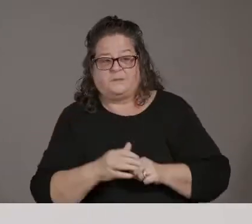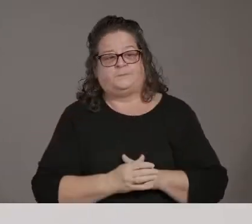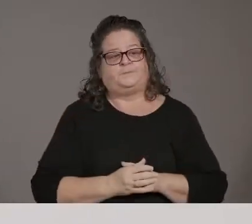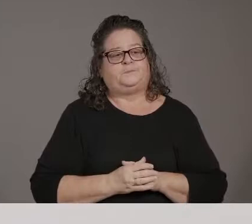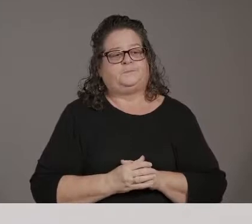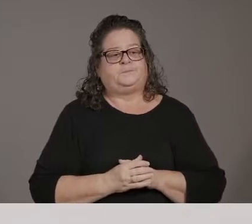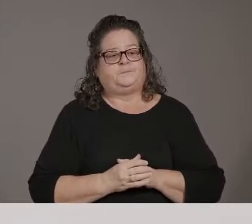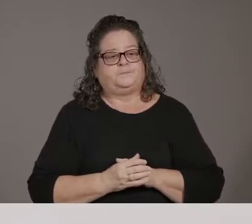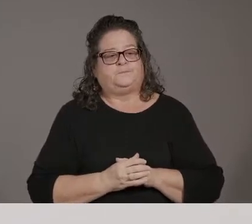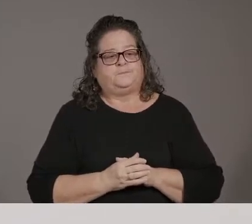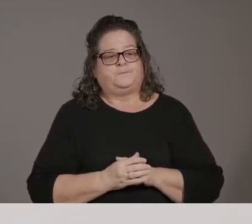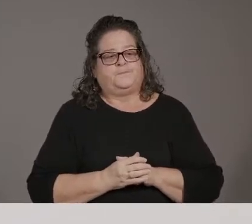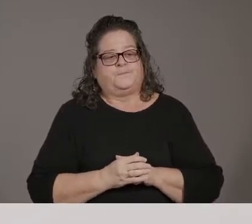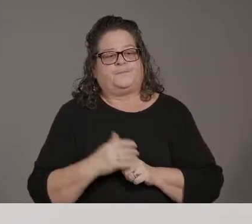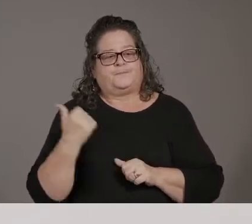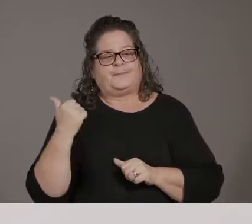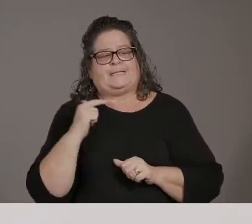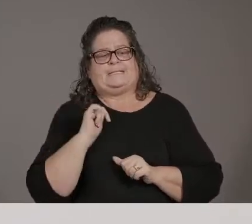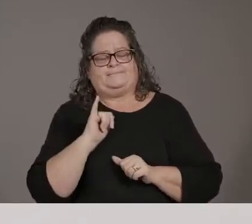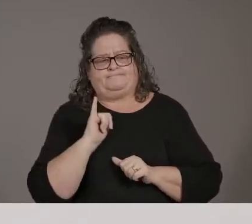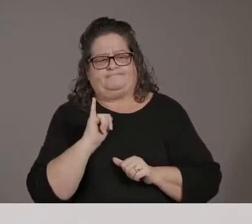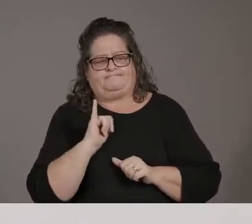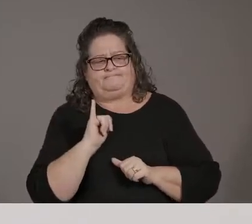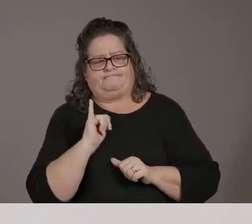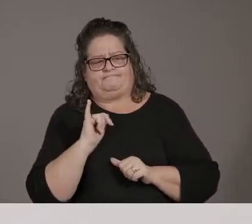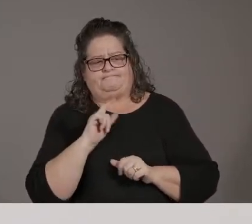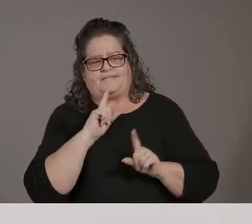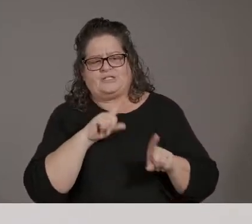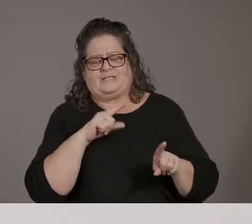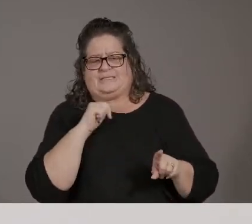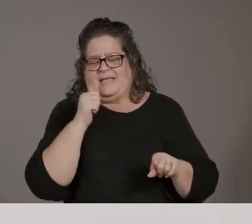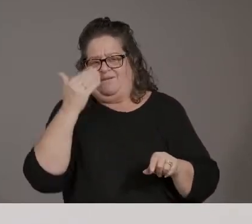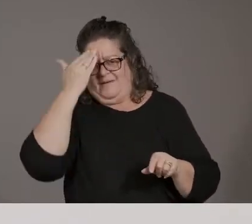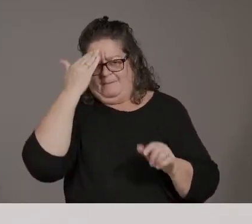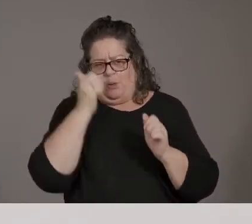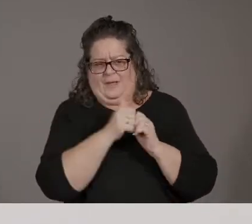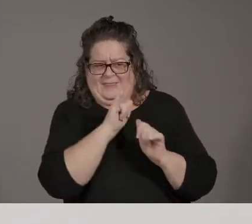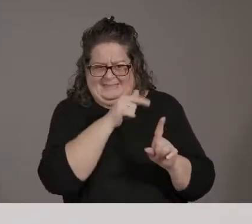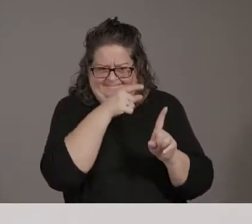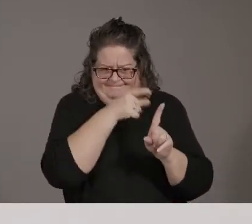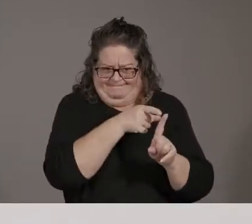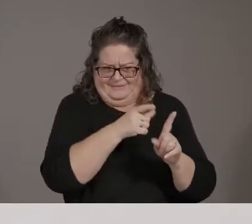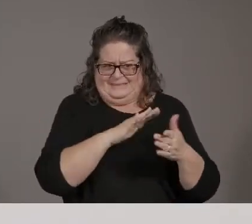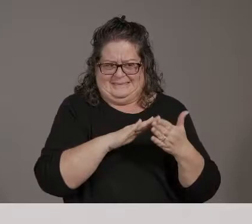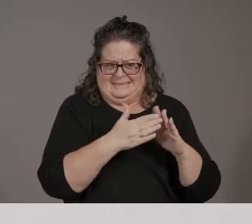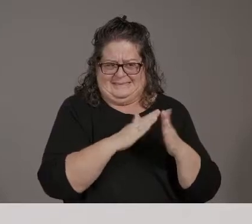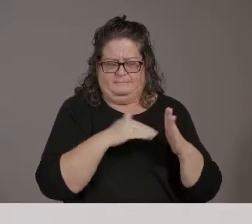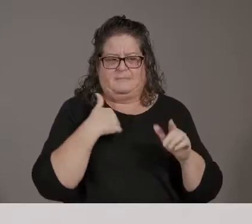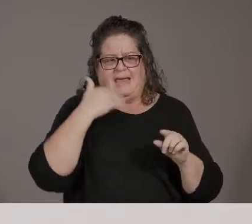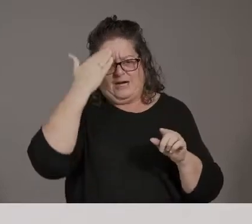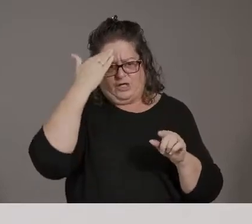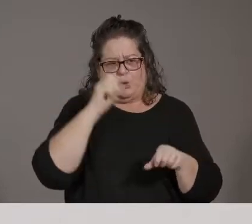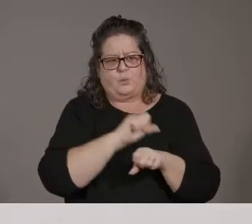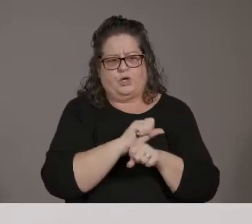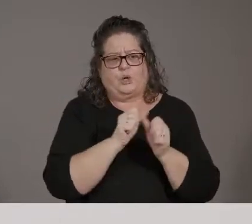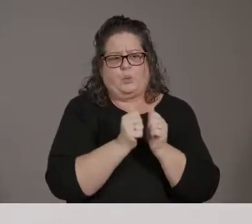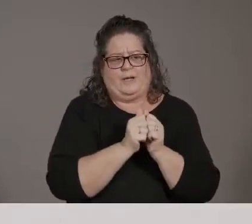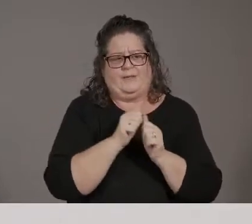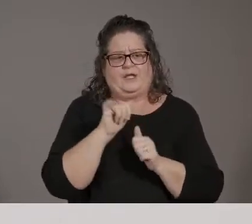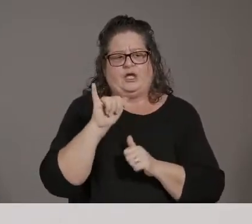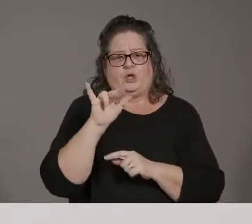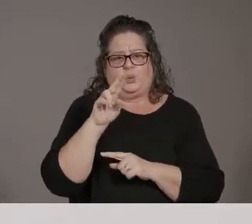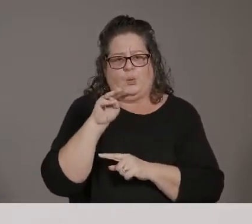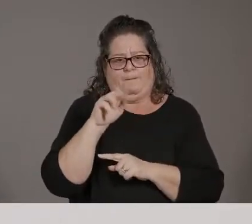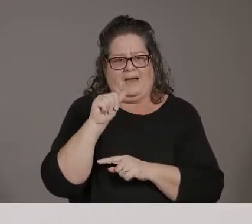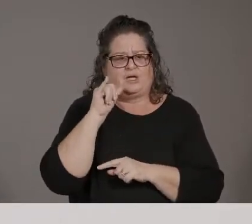familiar with the specific situation in the city of San Luis. I know that we are working with the Yuma County Health Department to make sure that